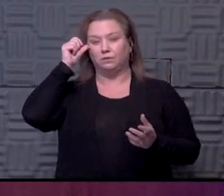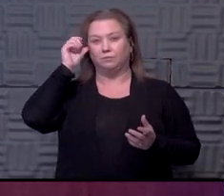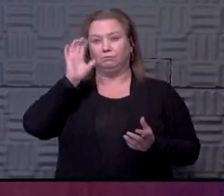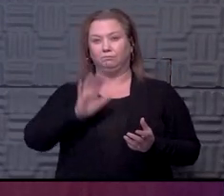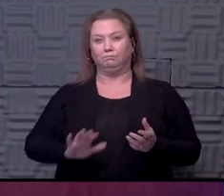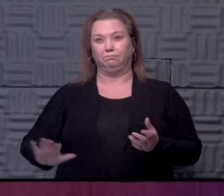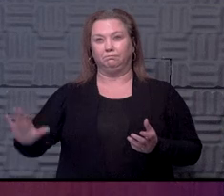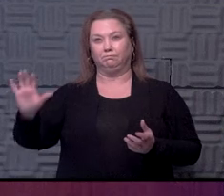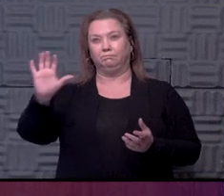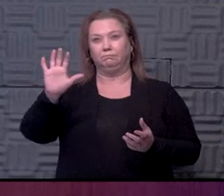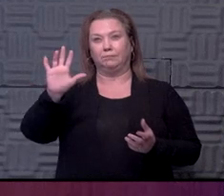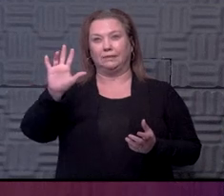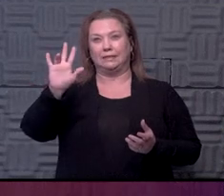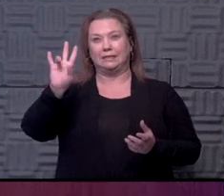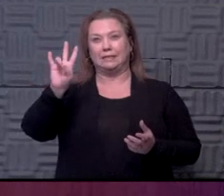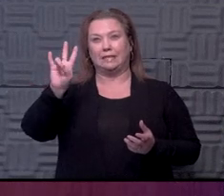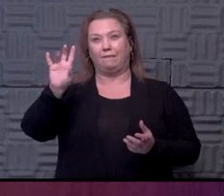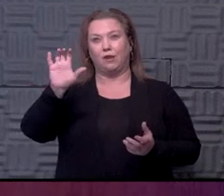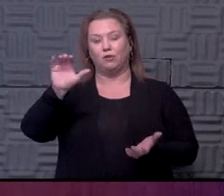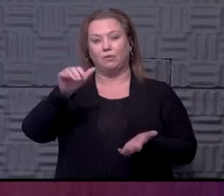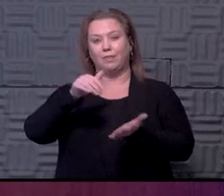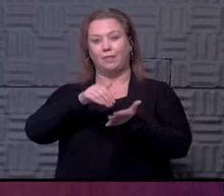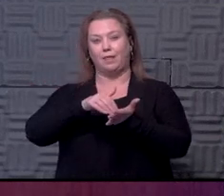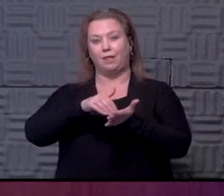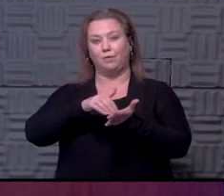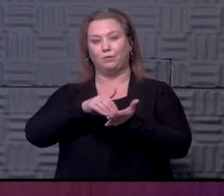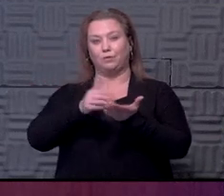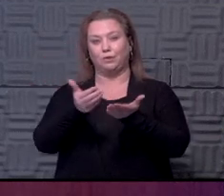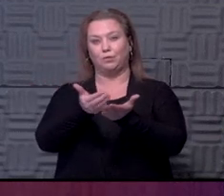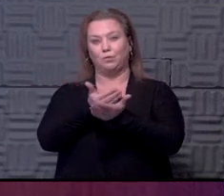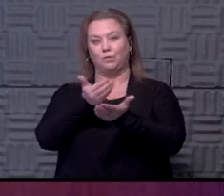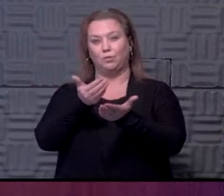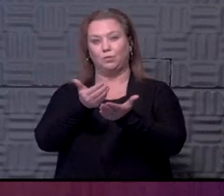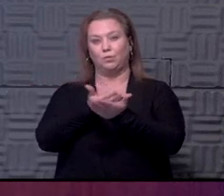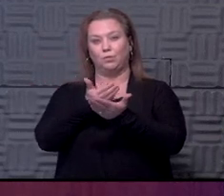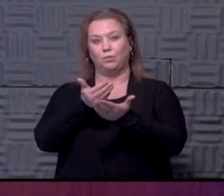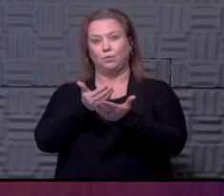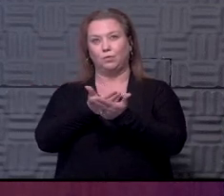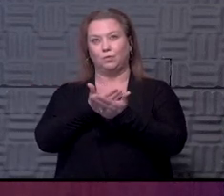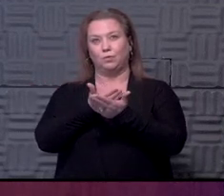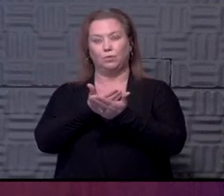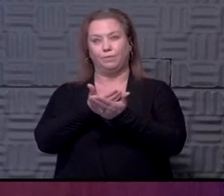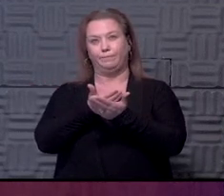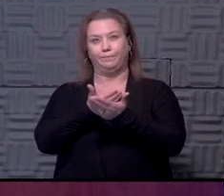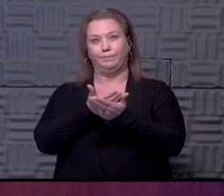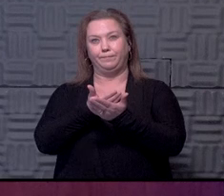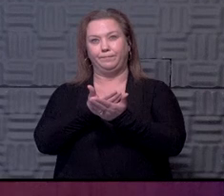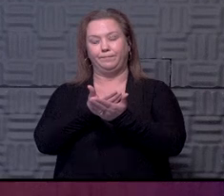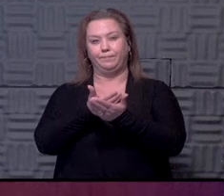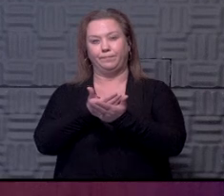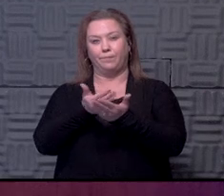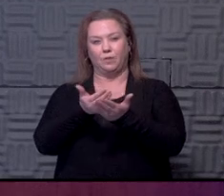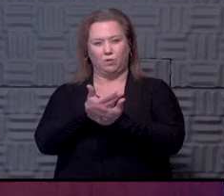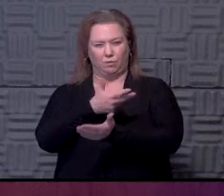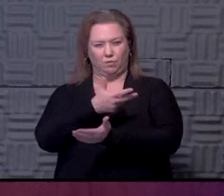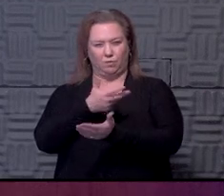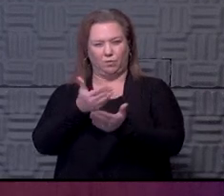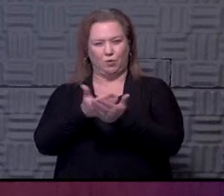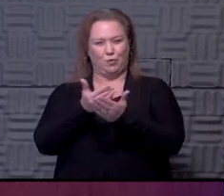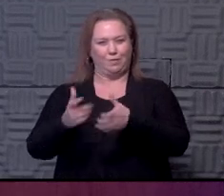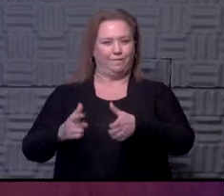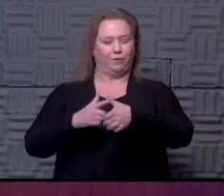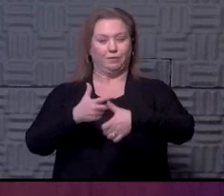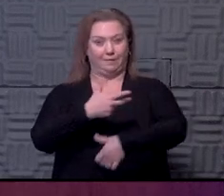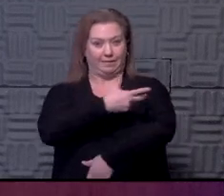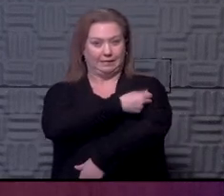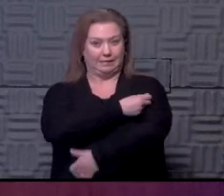700,000 new vaccines, new first